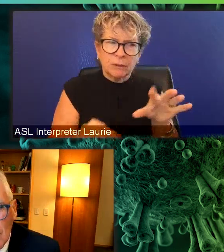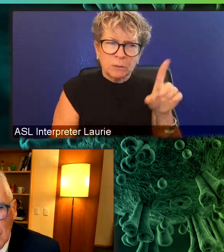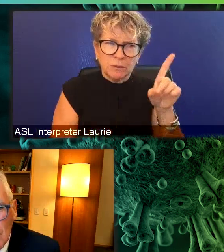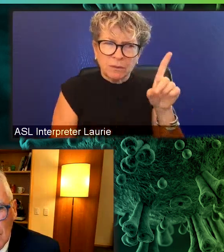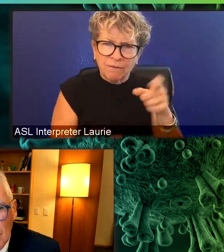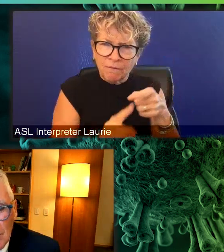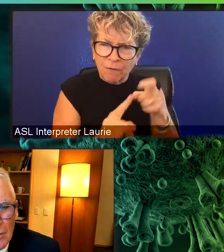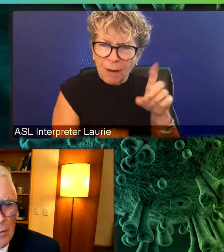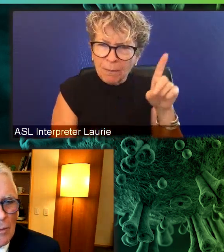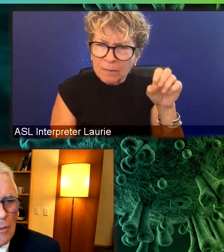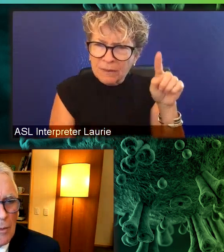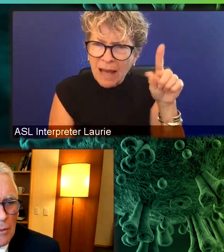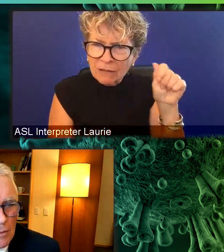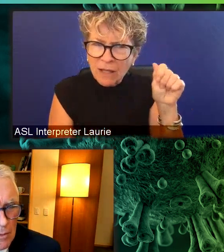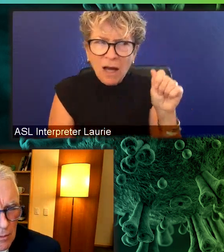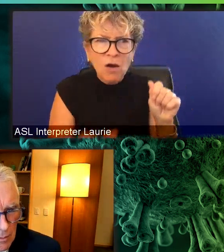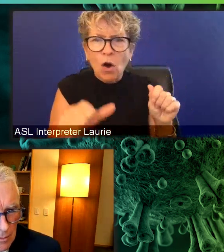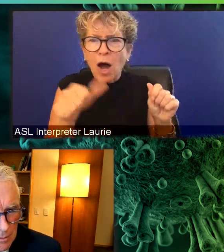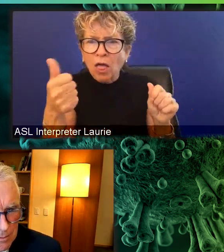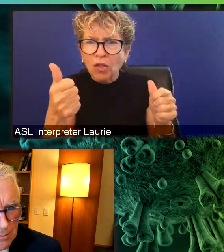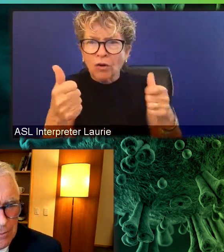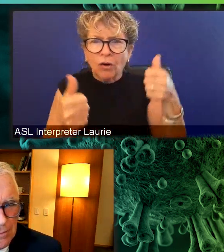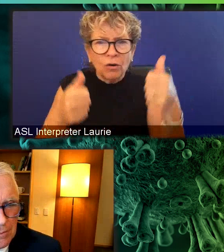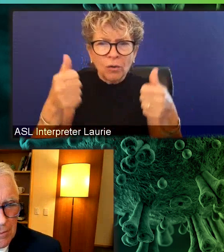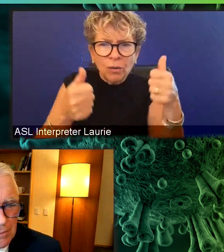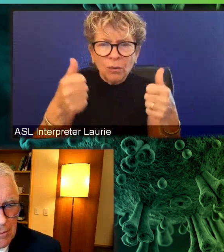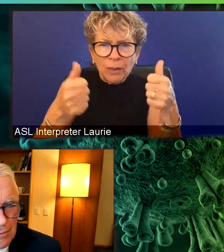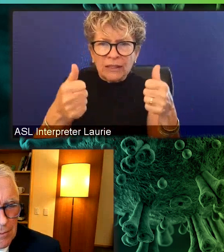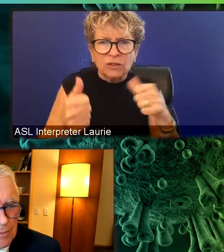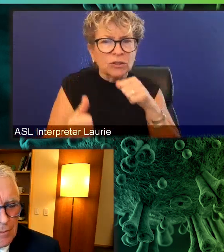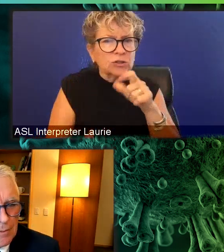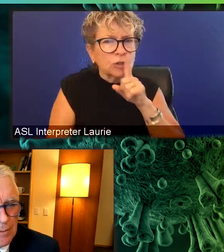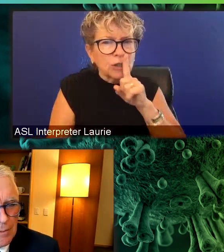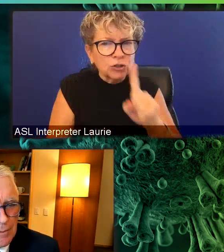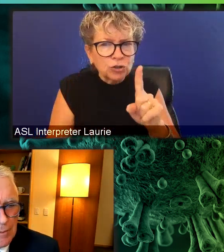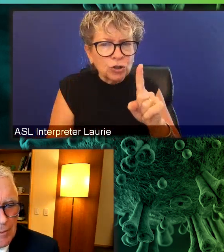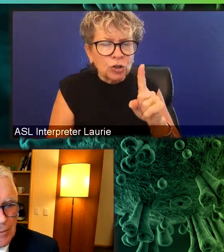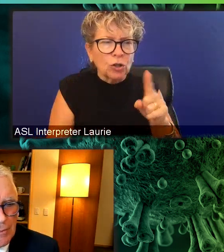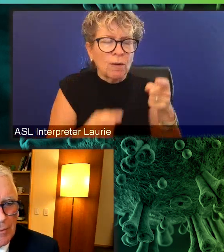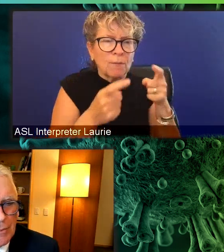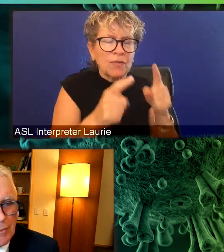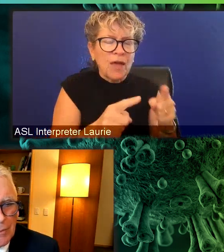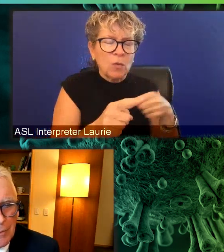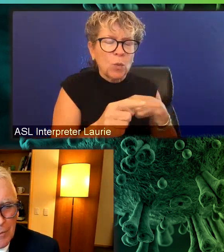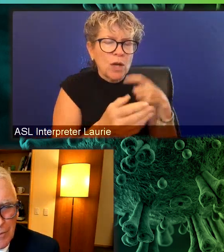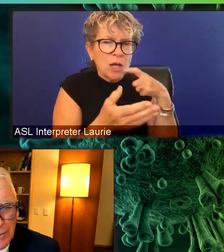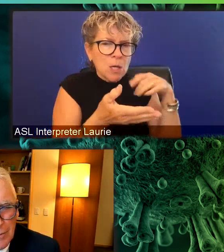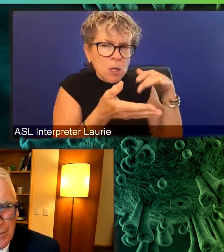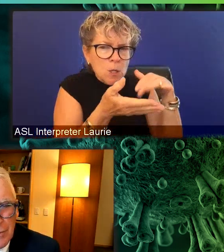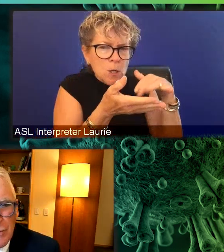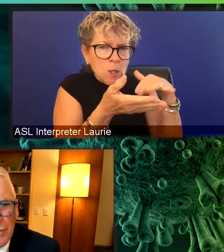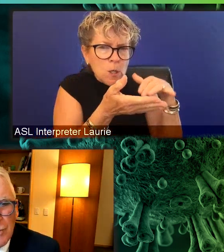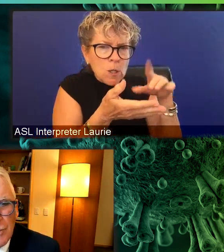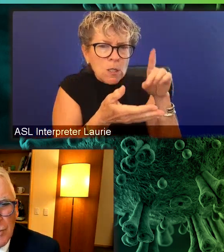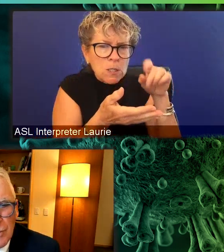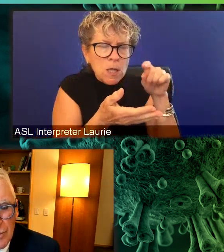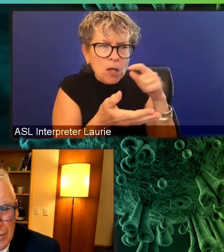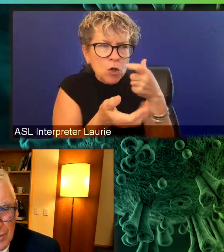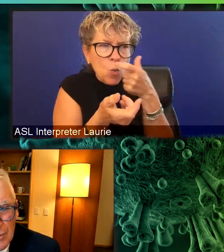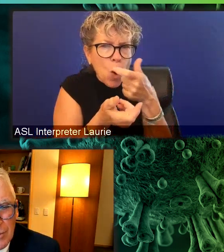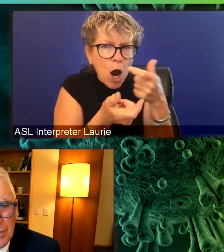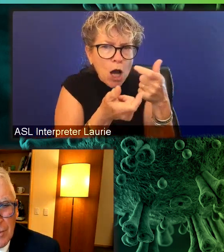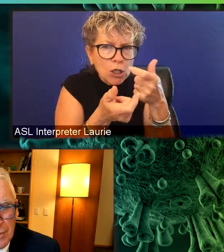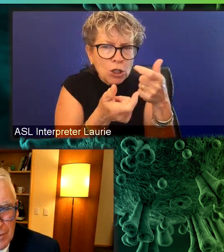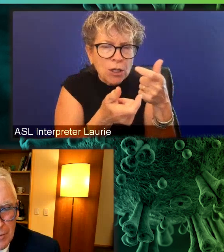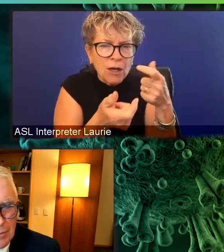something else. And so it was only really wanted, once you started having these kind of Delta upticks that were, um, a spillover from the